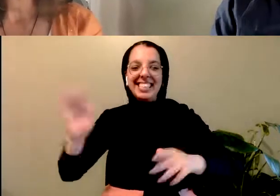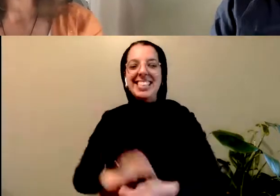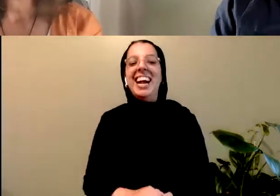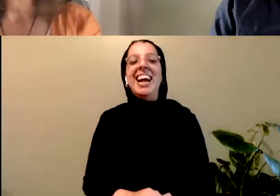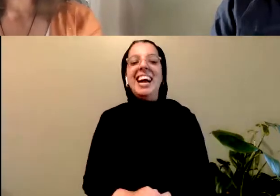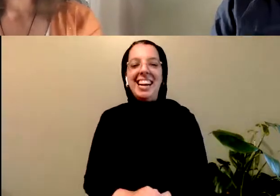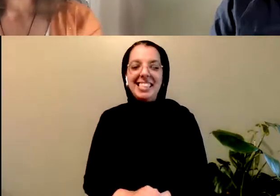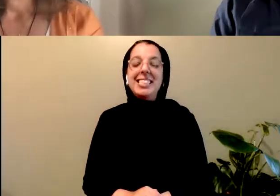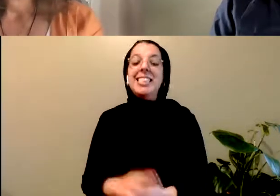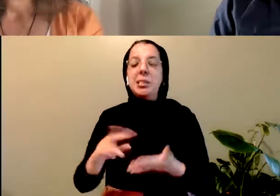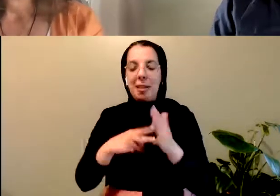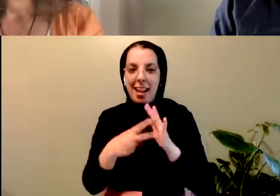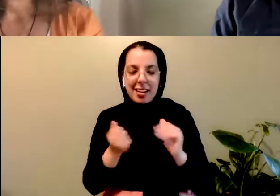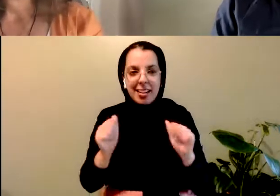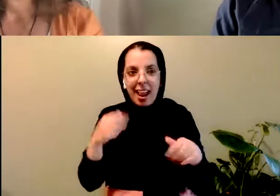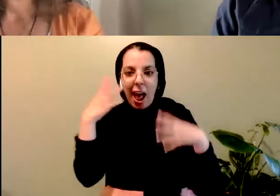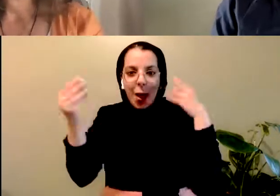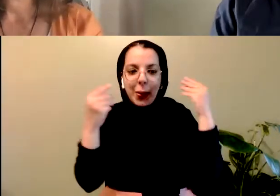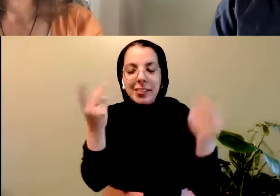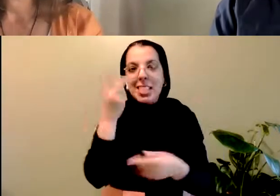start seeing art up close and personal again.